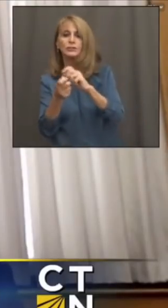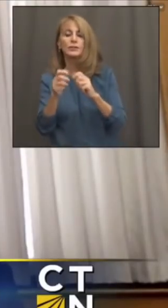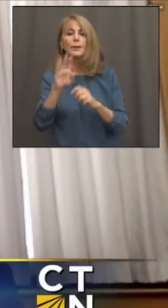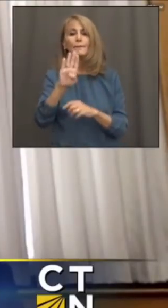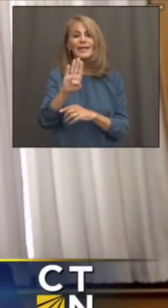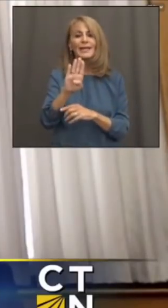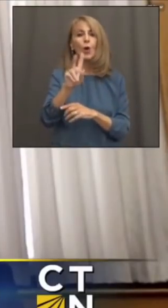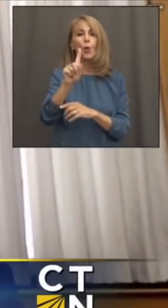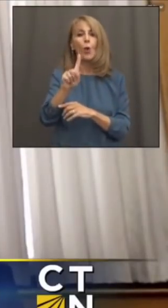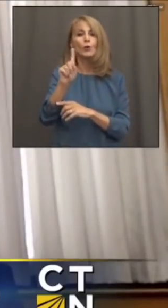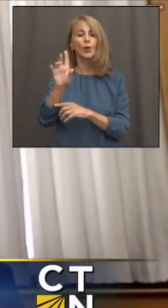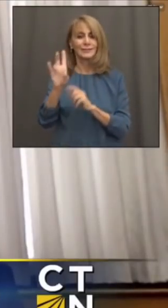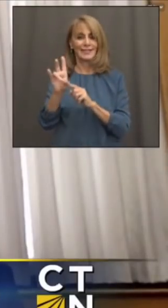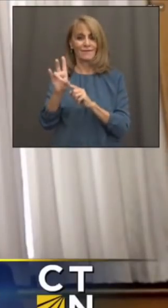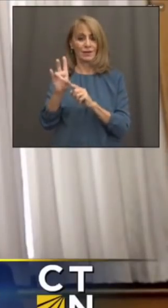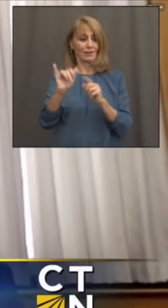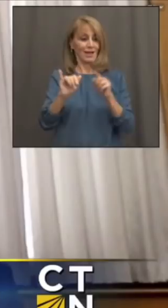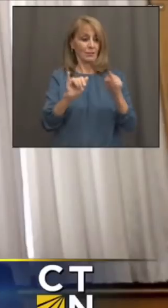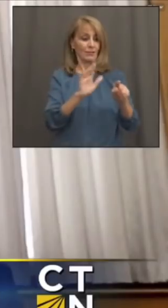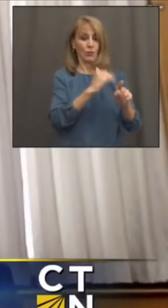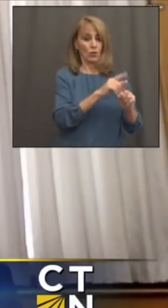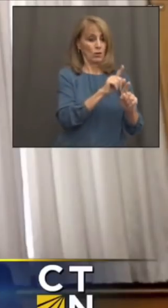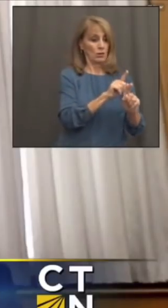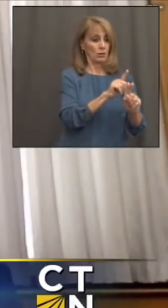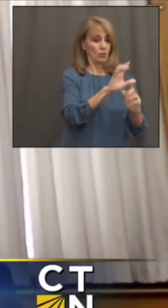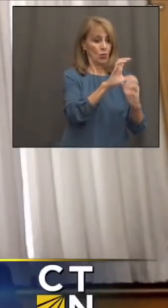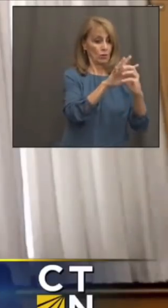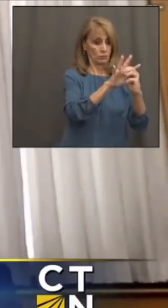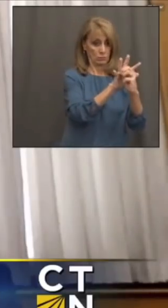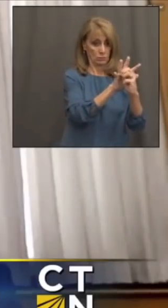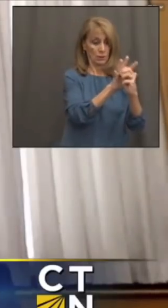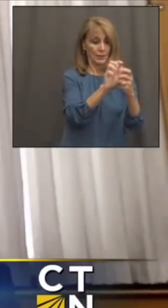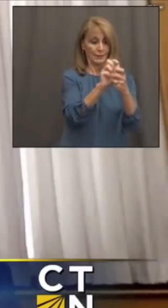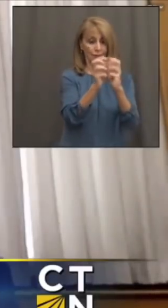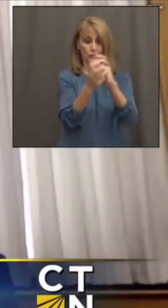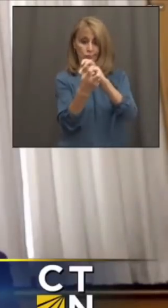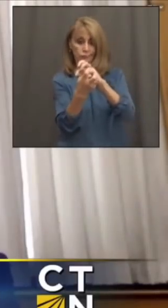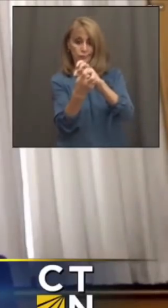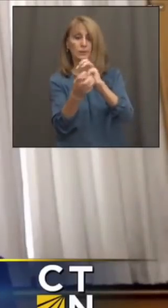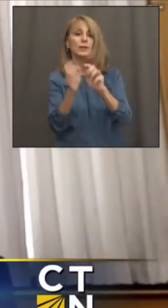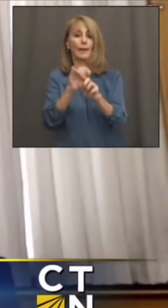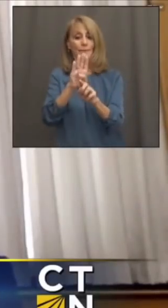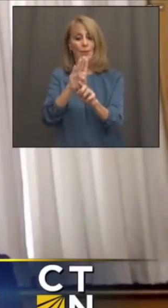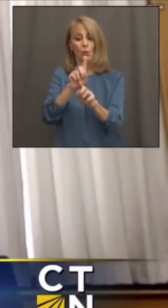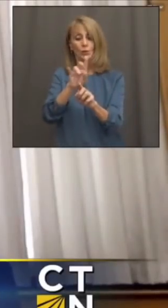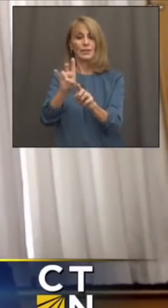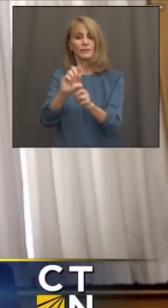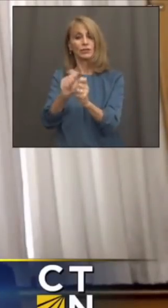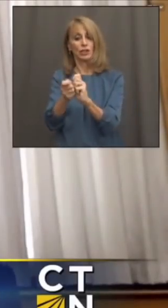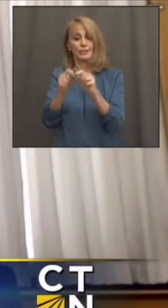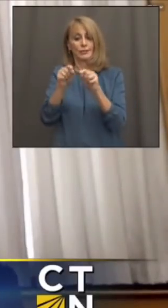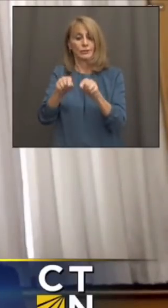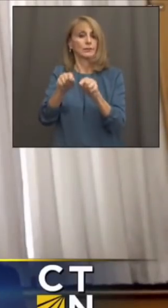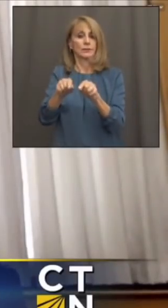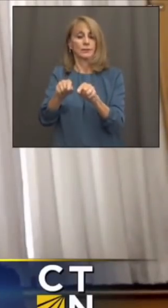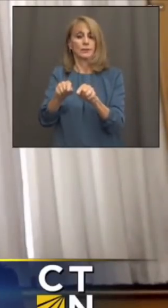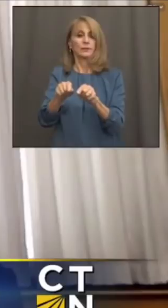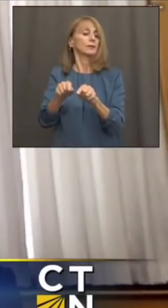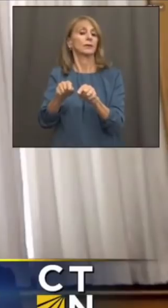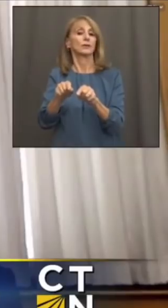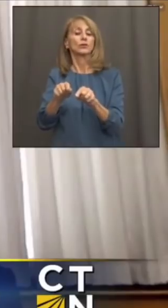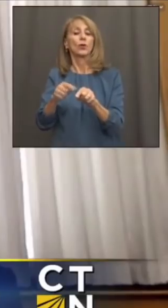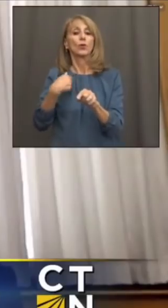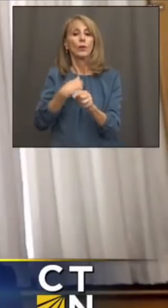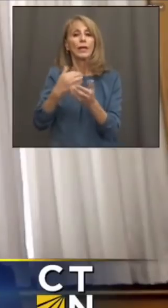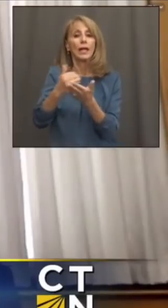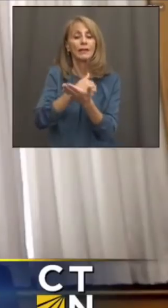strain. But, you know, in the context of a rapidly declining, you know, total number of cases in the state. And most importantly, you know, all the